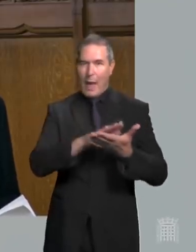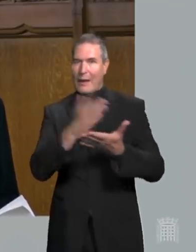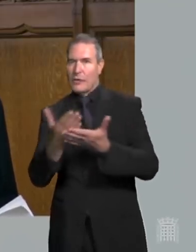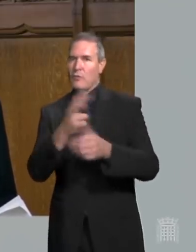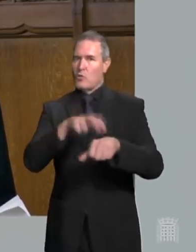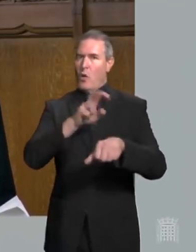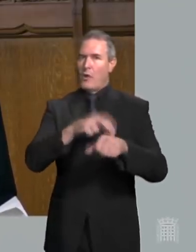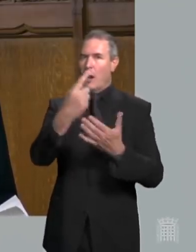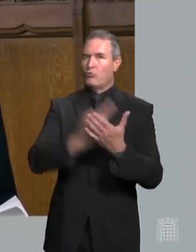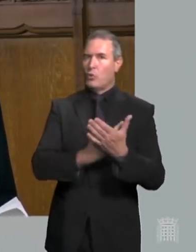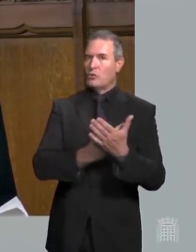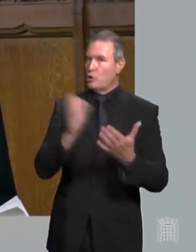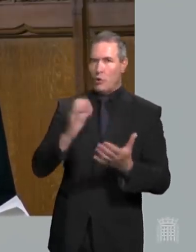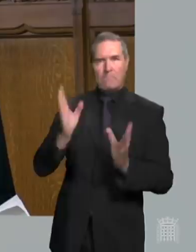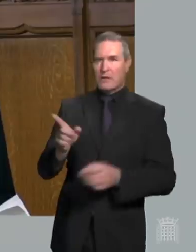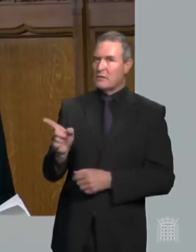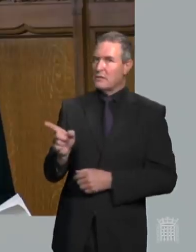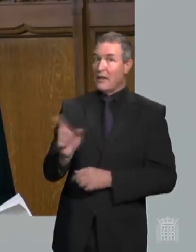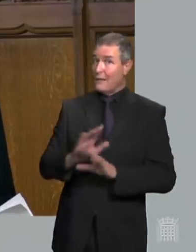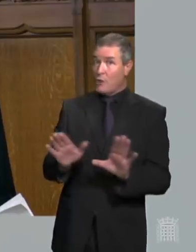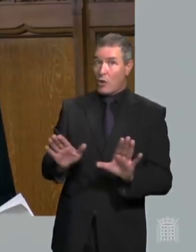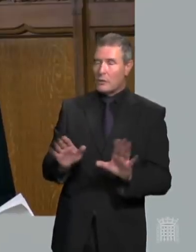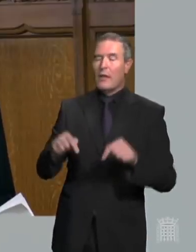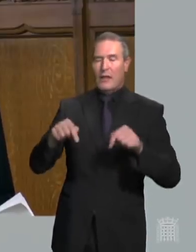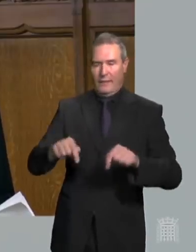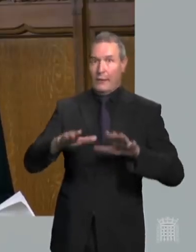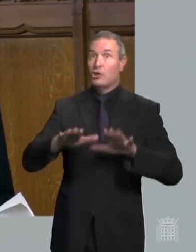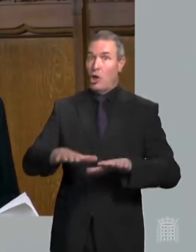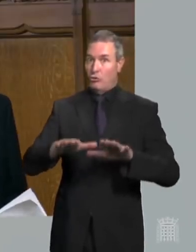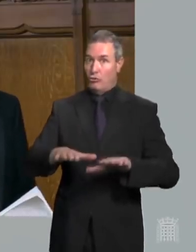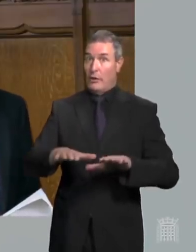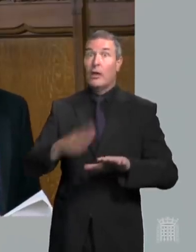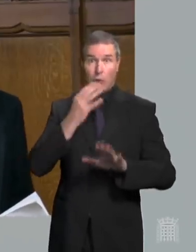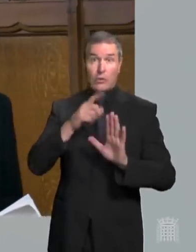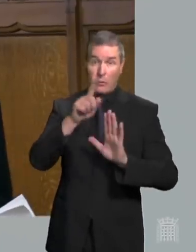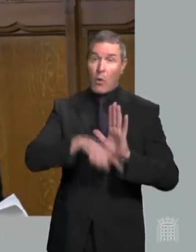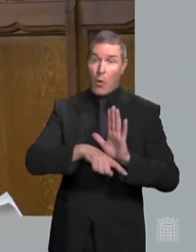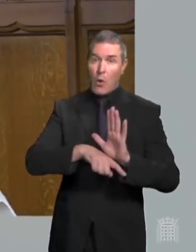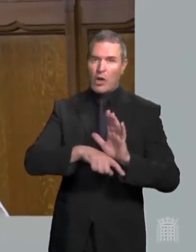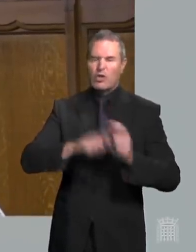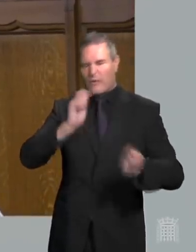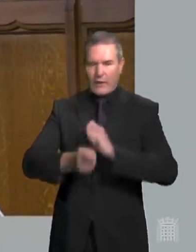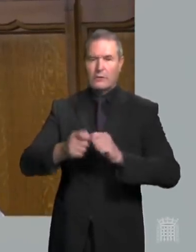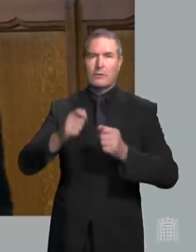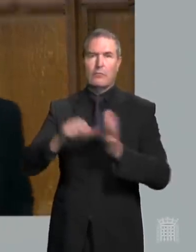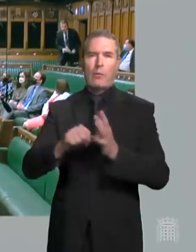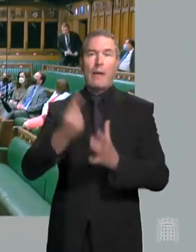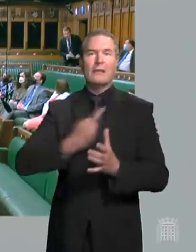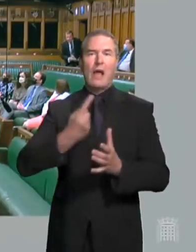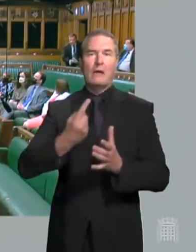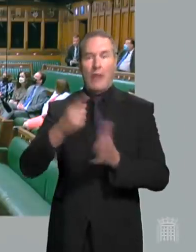the Northern Ireland Protocol this country will do whatever it is necessary legislative or otherwise to fix the problem permanently